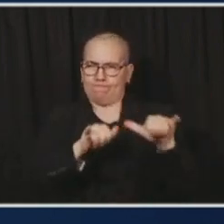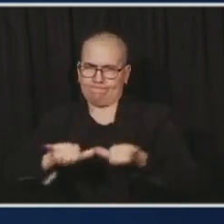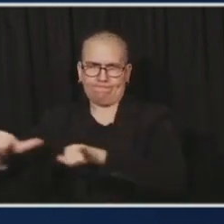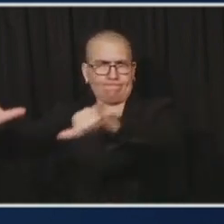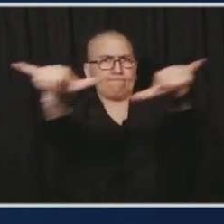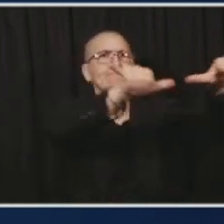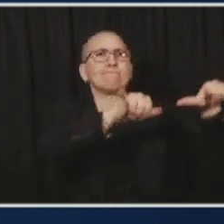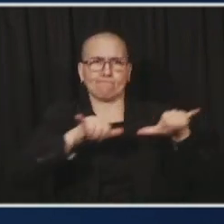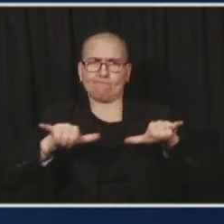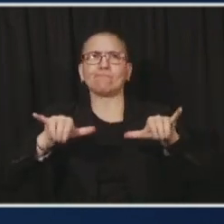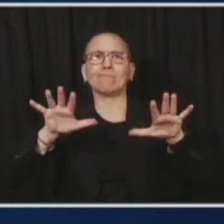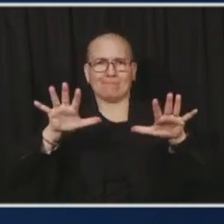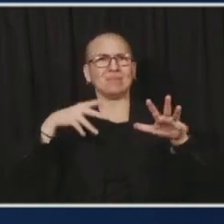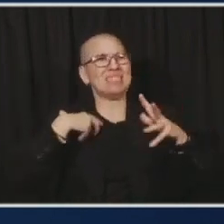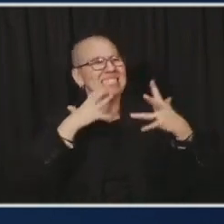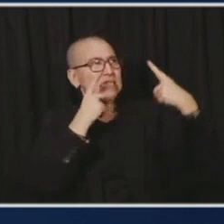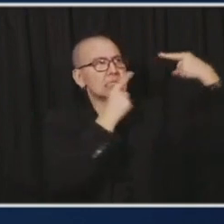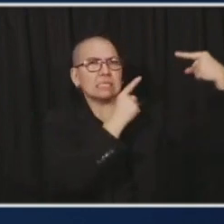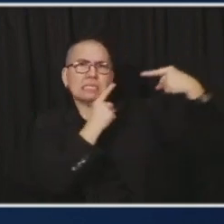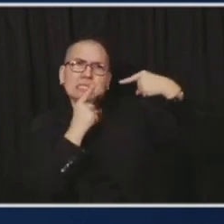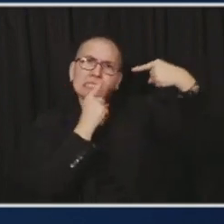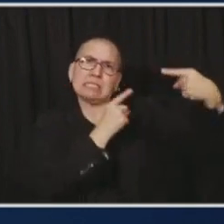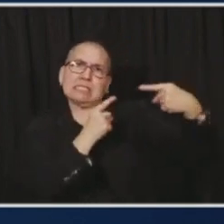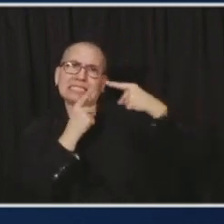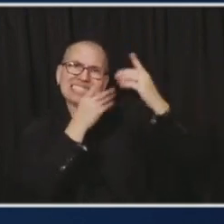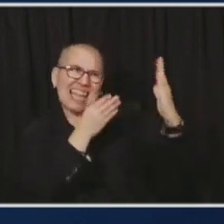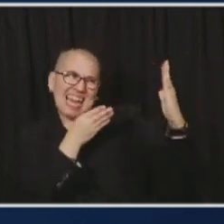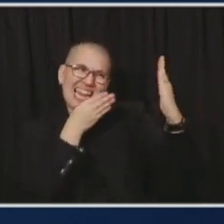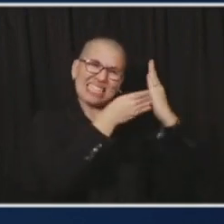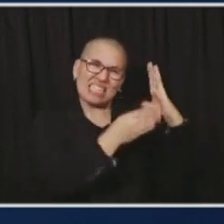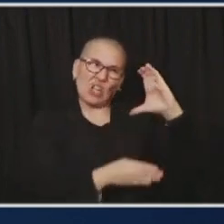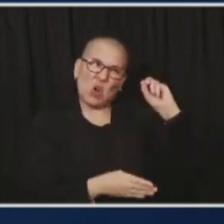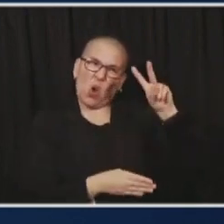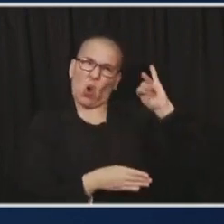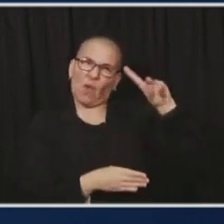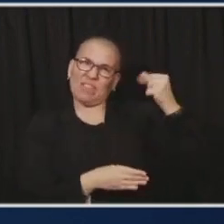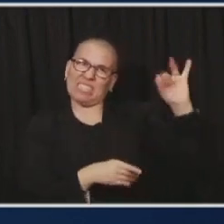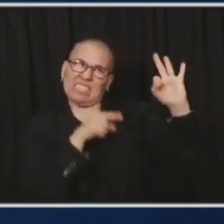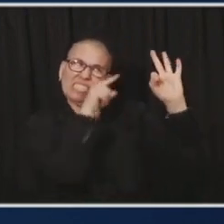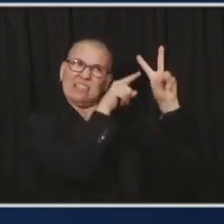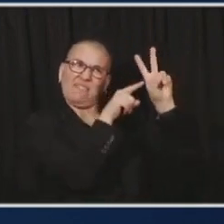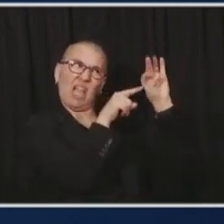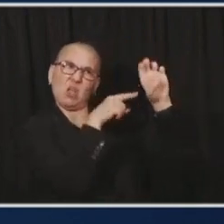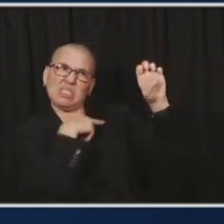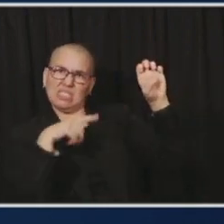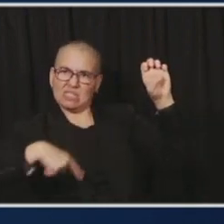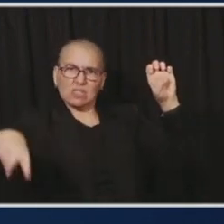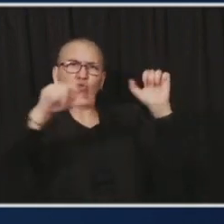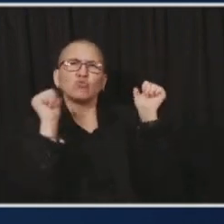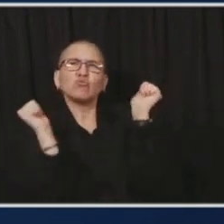industry. It's our Minnesota's fight to make sure that we provide the support to our businesses. So we're going to get in there. And I,